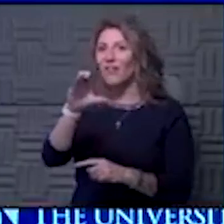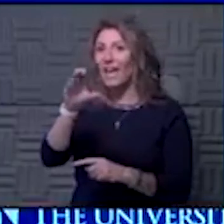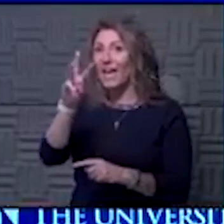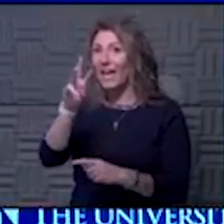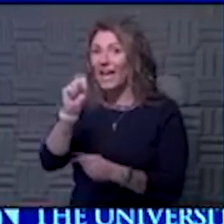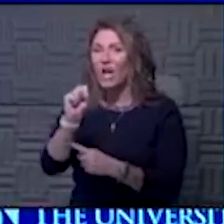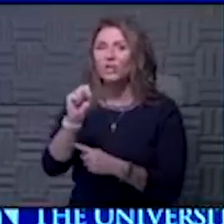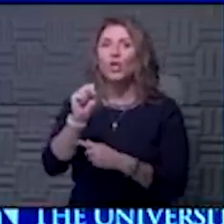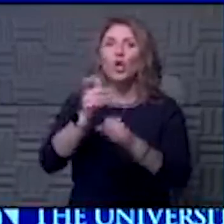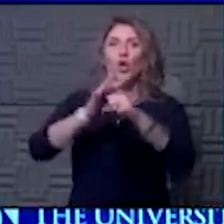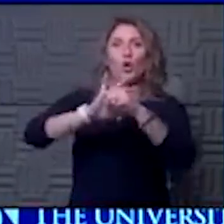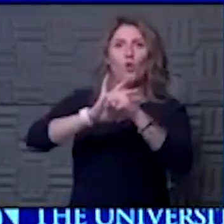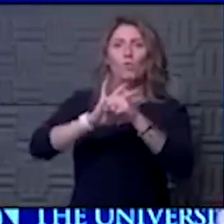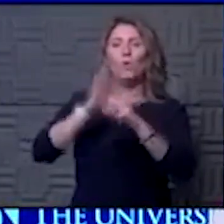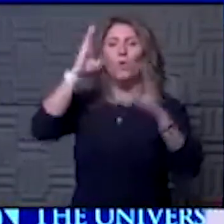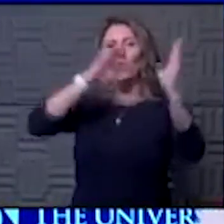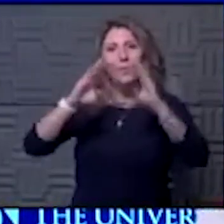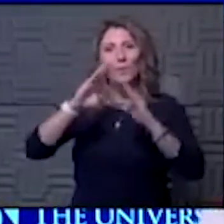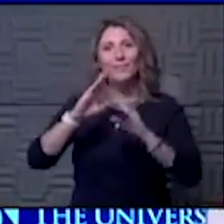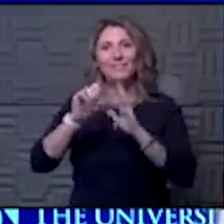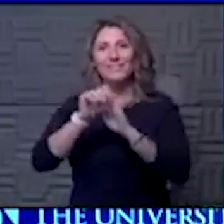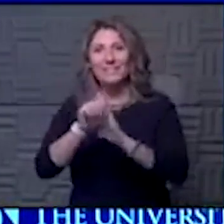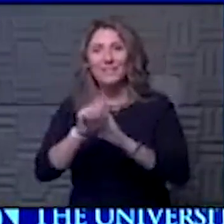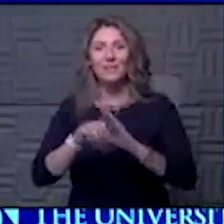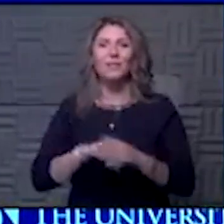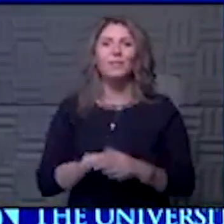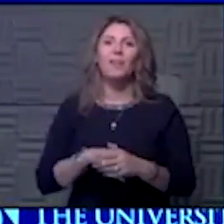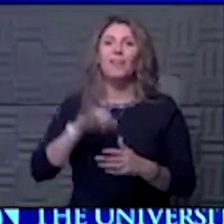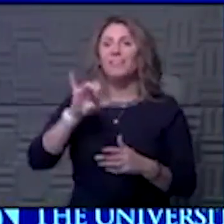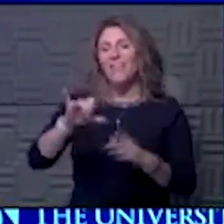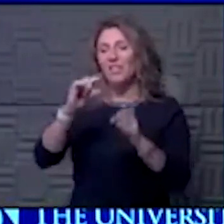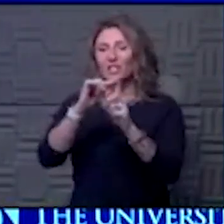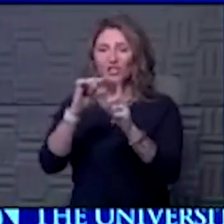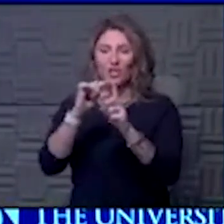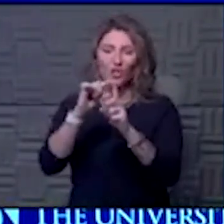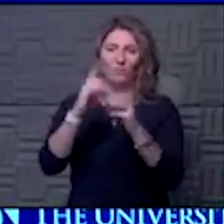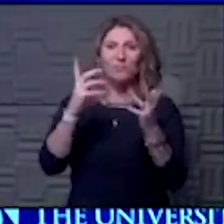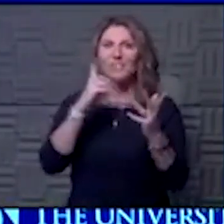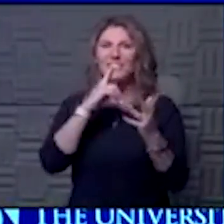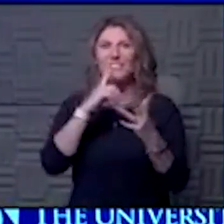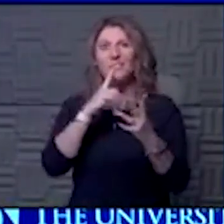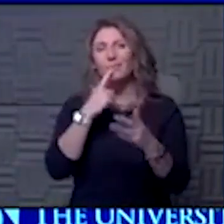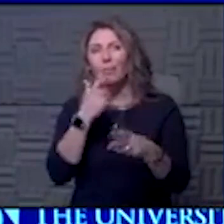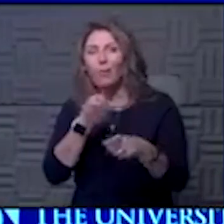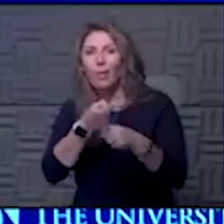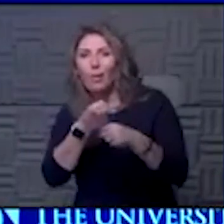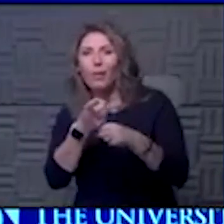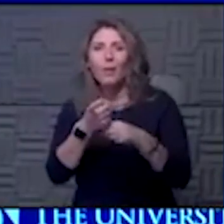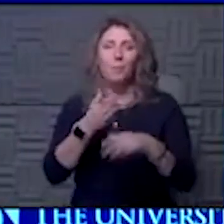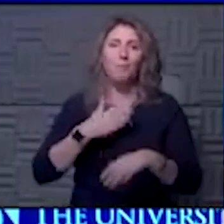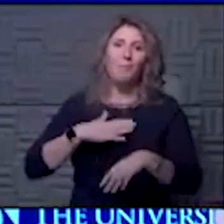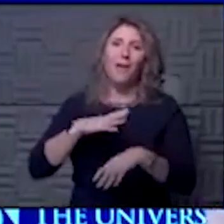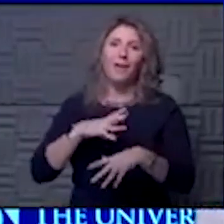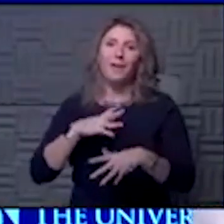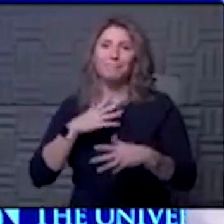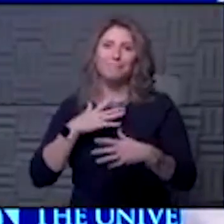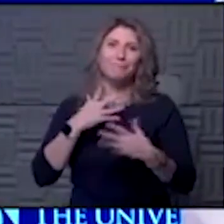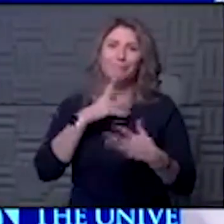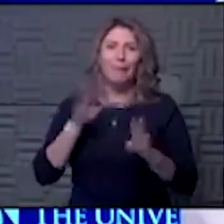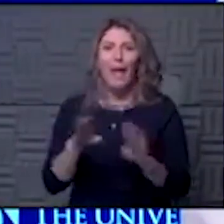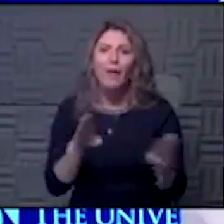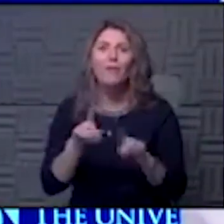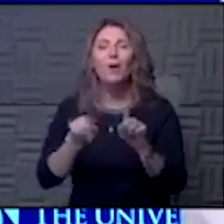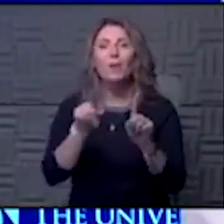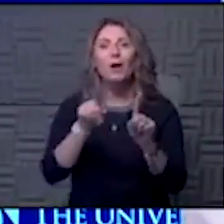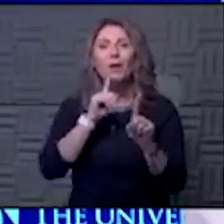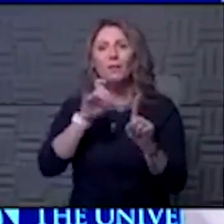And the problem is that, and that term's made to just make a little bit of fun of it, because that's sort of my nature. But in the long run,